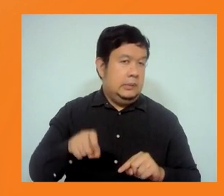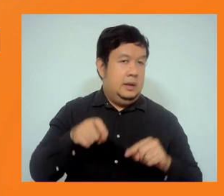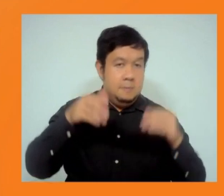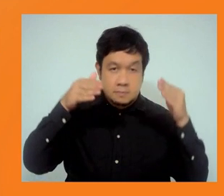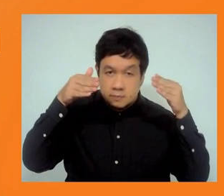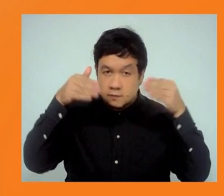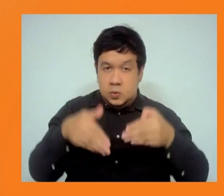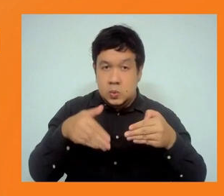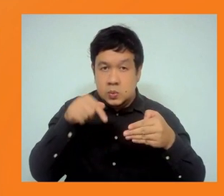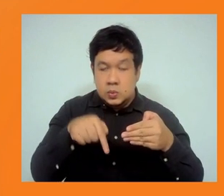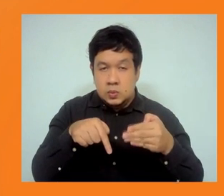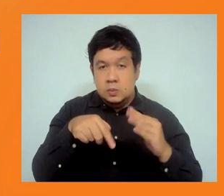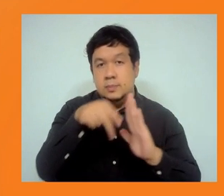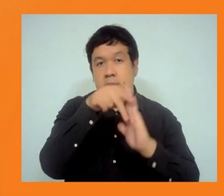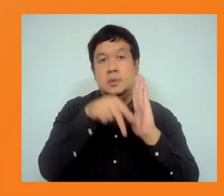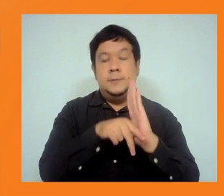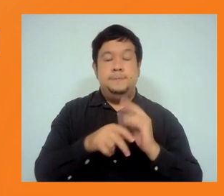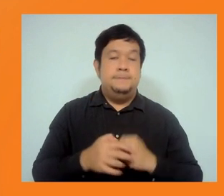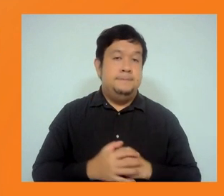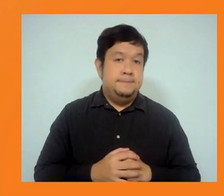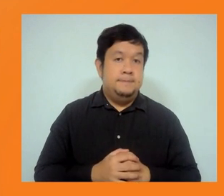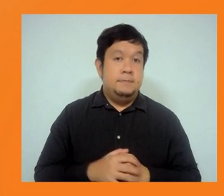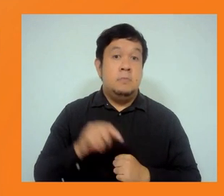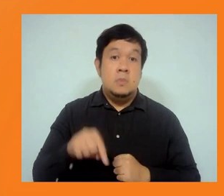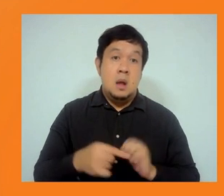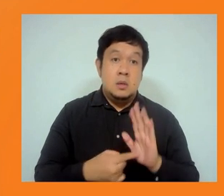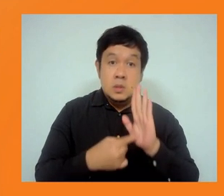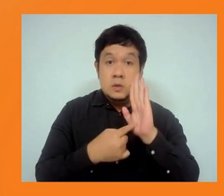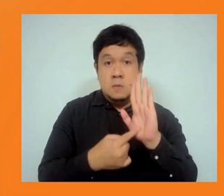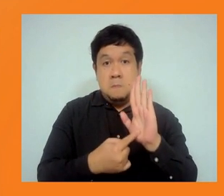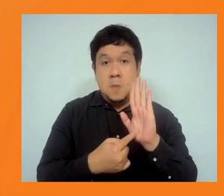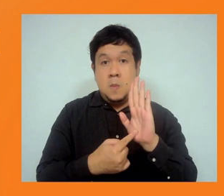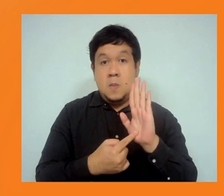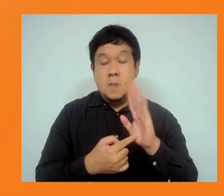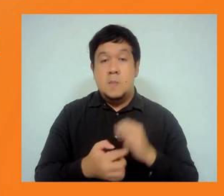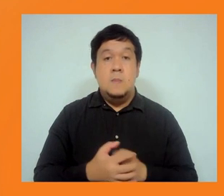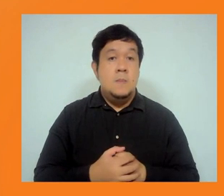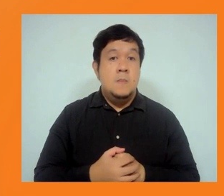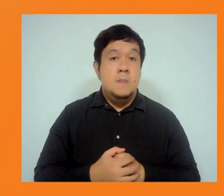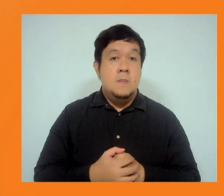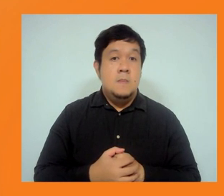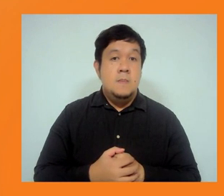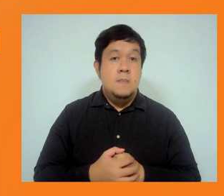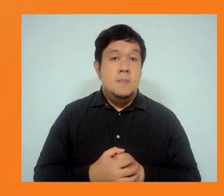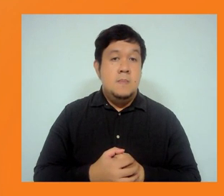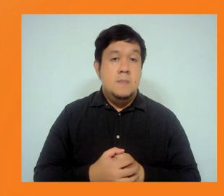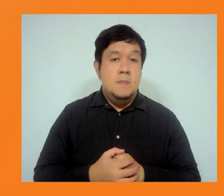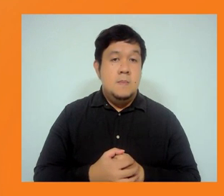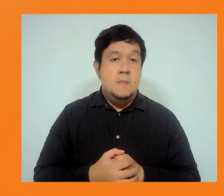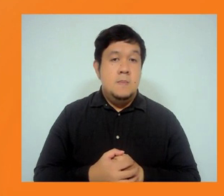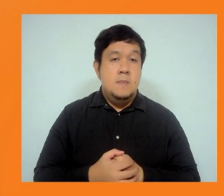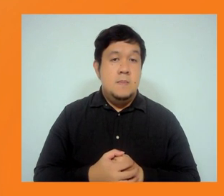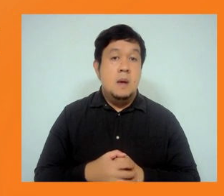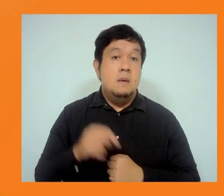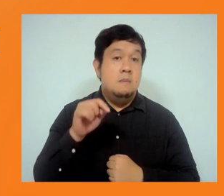I really appreciate all of the examples that everyone's gone through. And there's a lot of details. I think we won't be able to necessarily